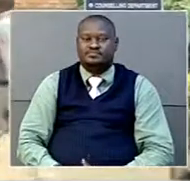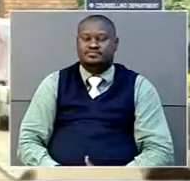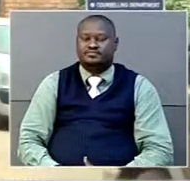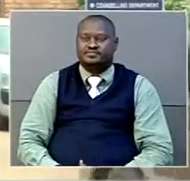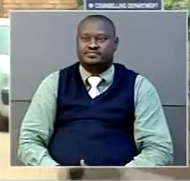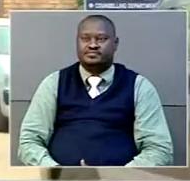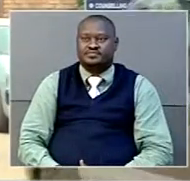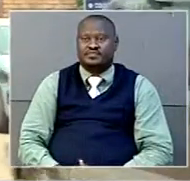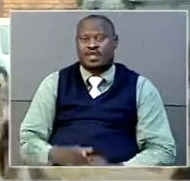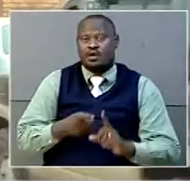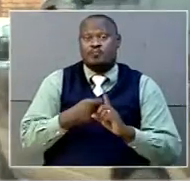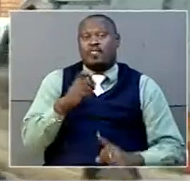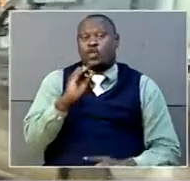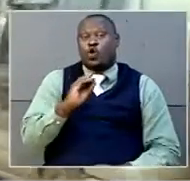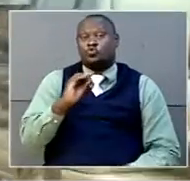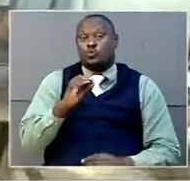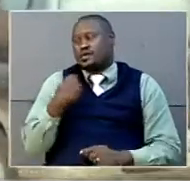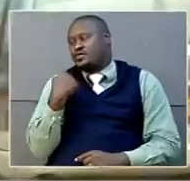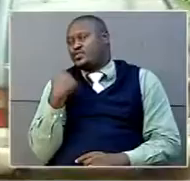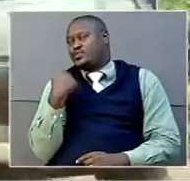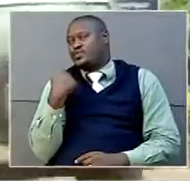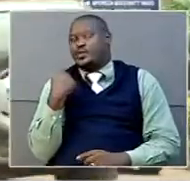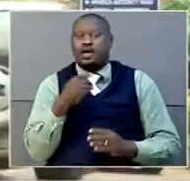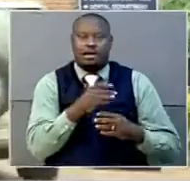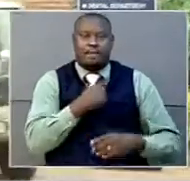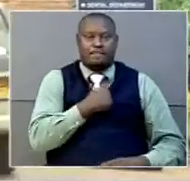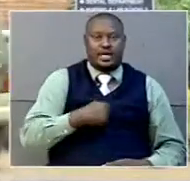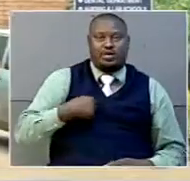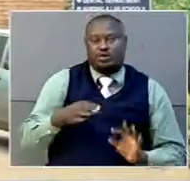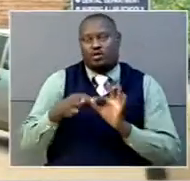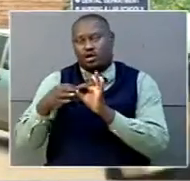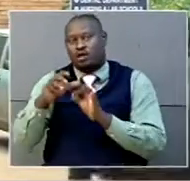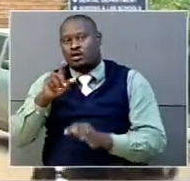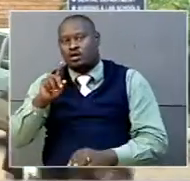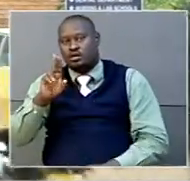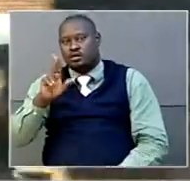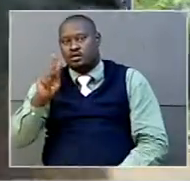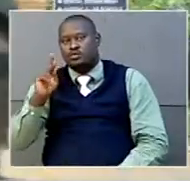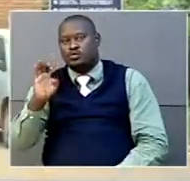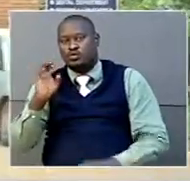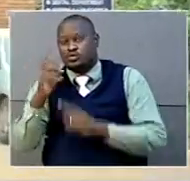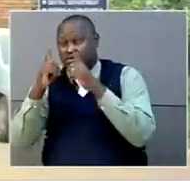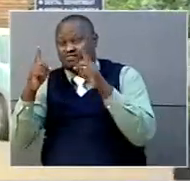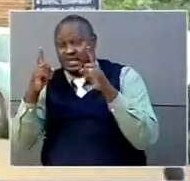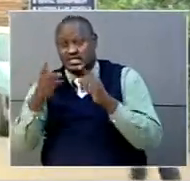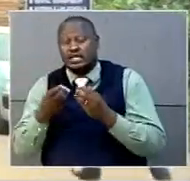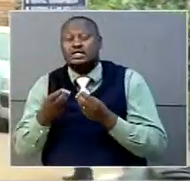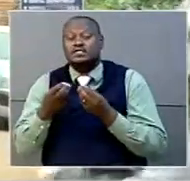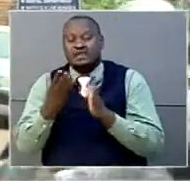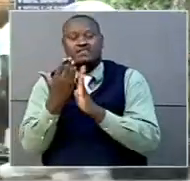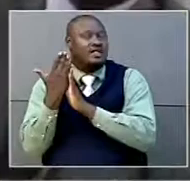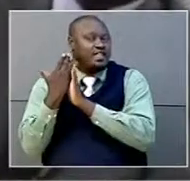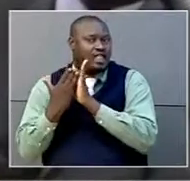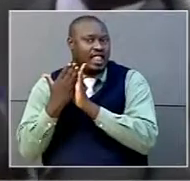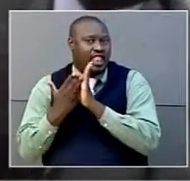In October this year, Mengo Hospital partnered with Duke University to provide complex neurosurgeries at subsidized